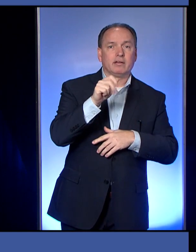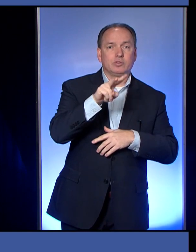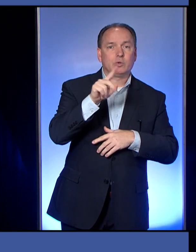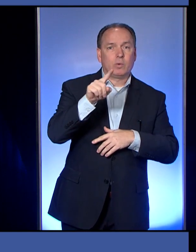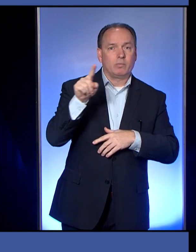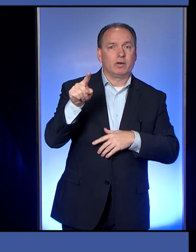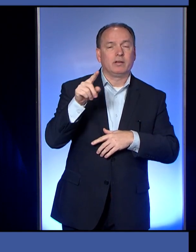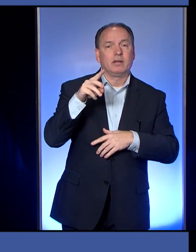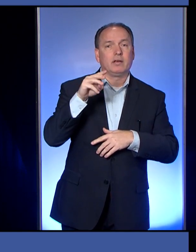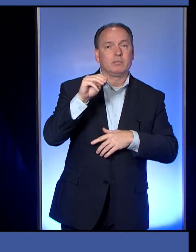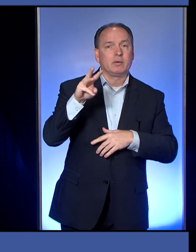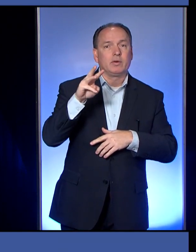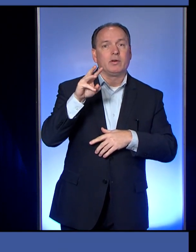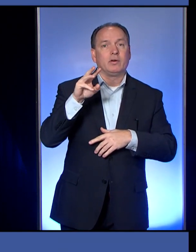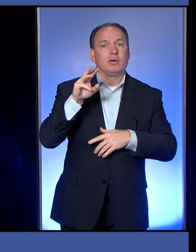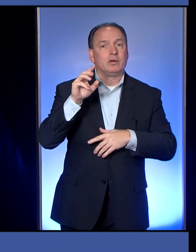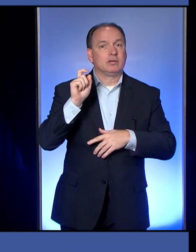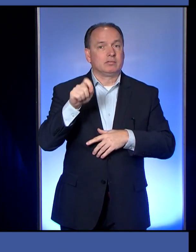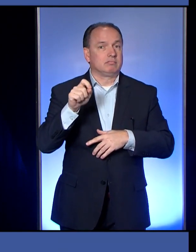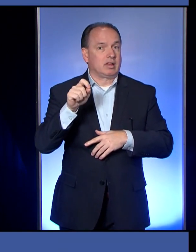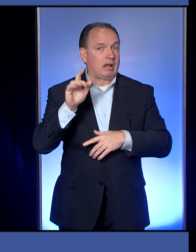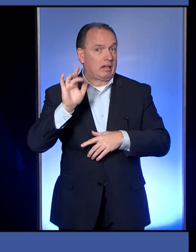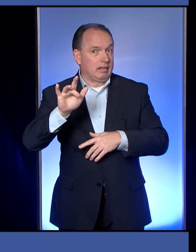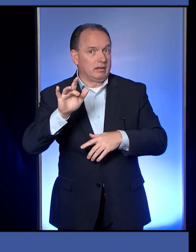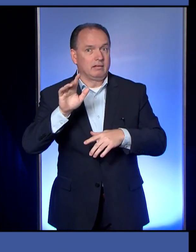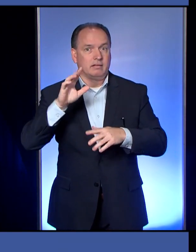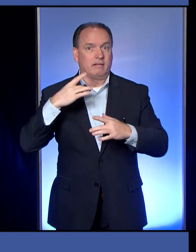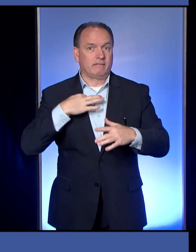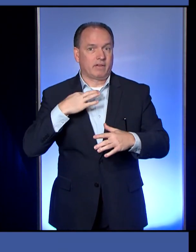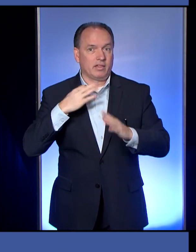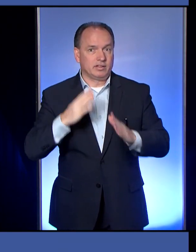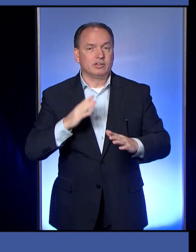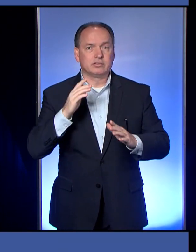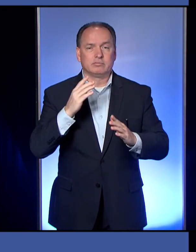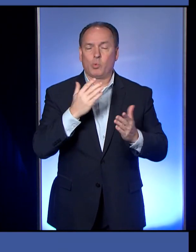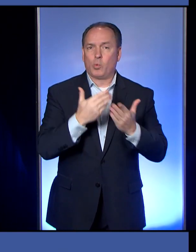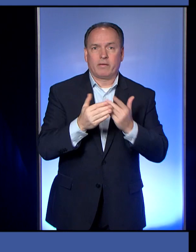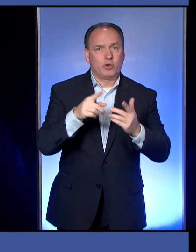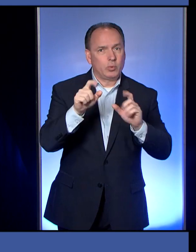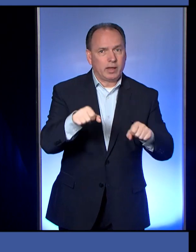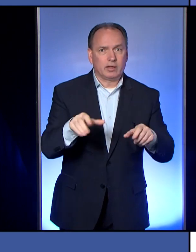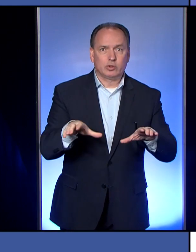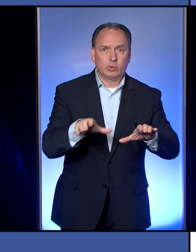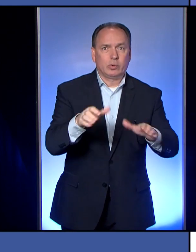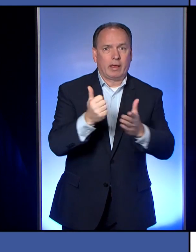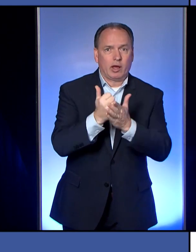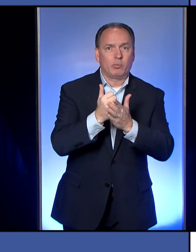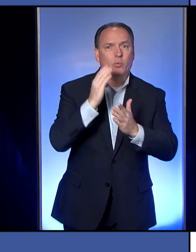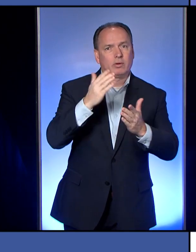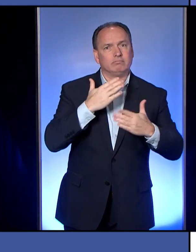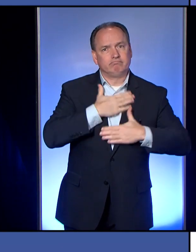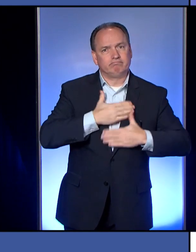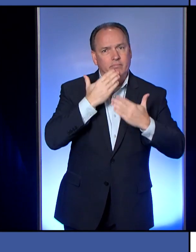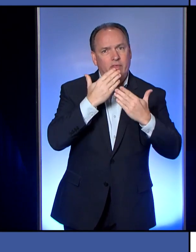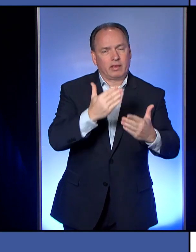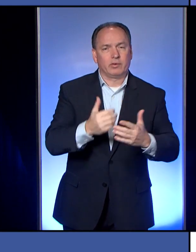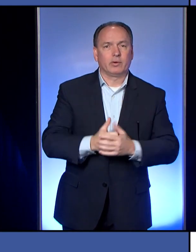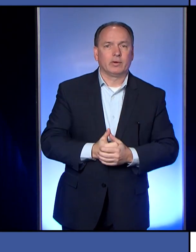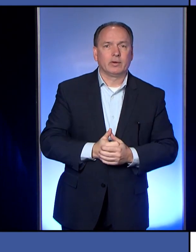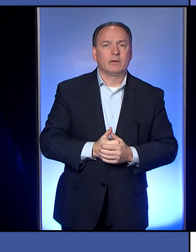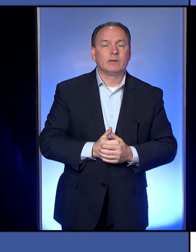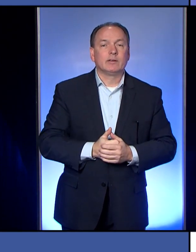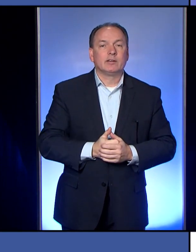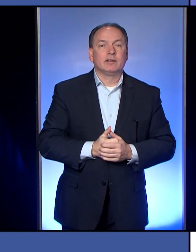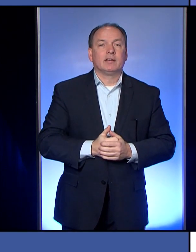on the Anything you could do to help would be greatly appreciated by our providers. Thank you. Thank you, John.